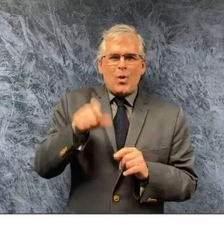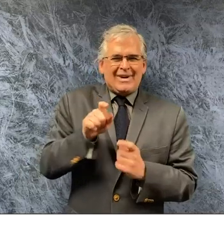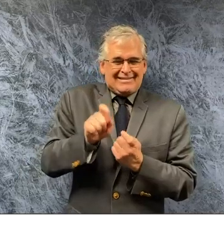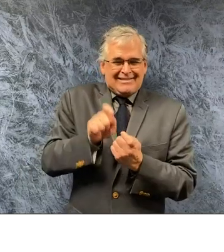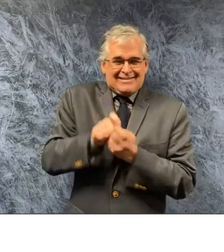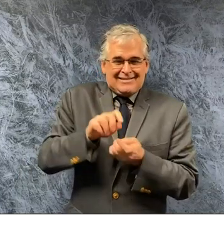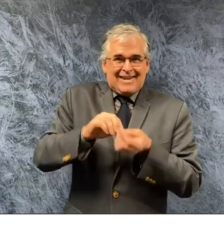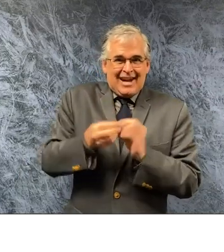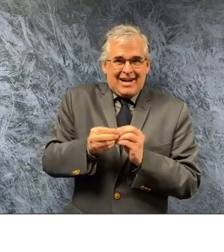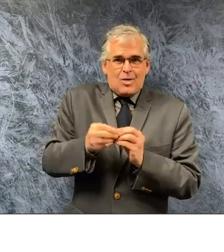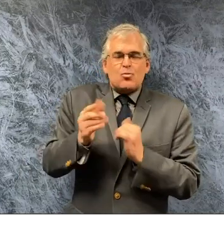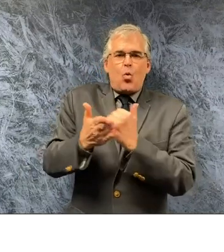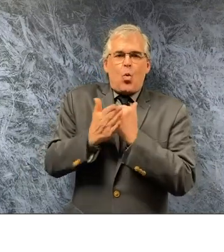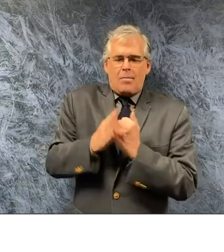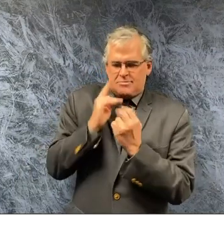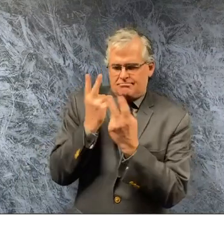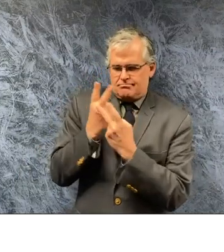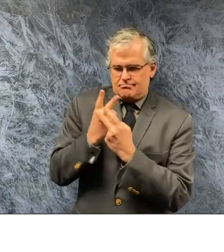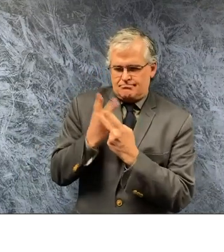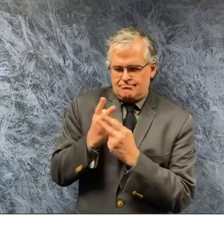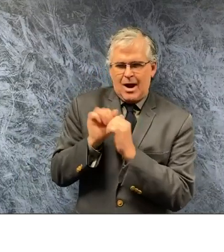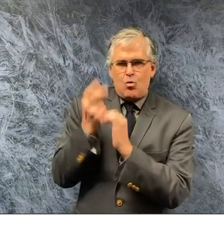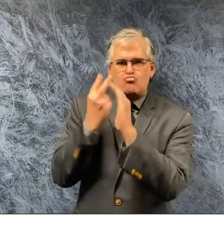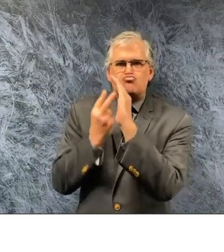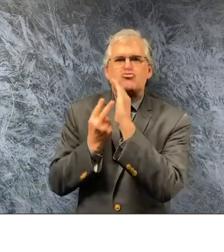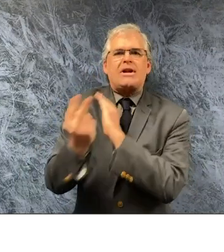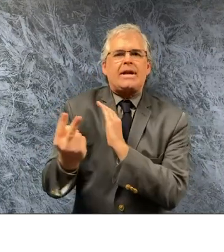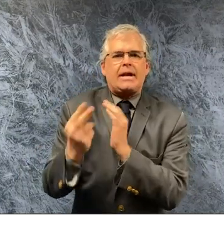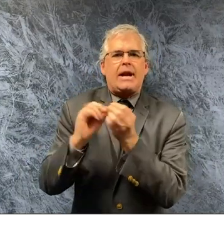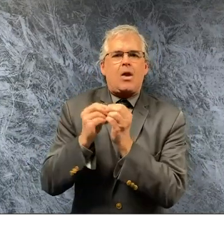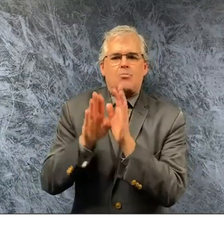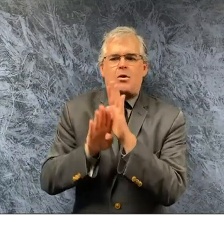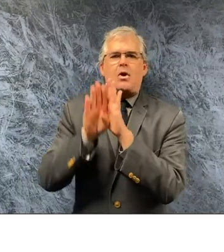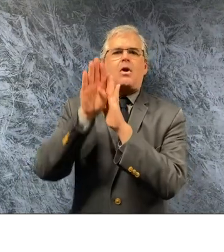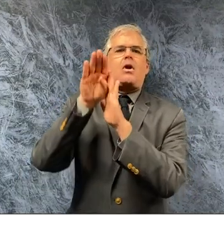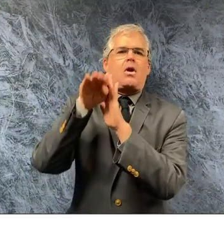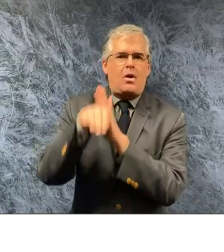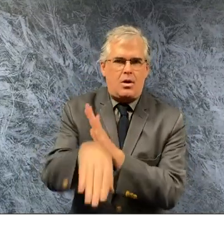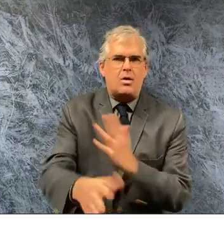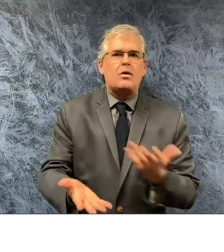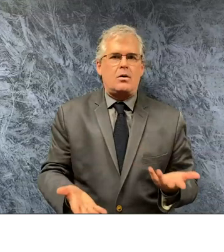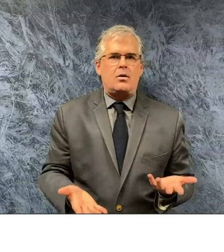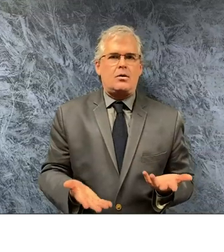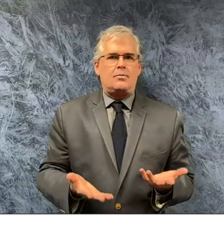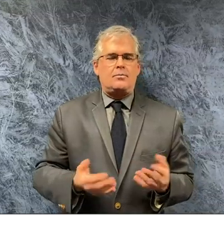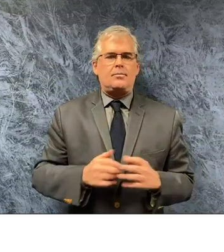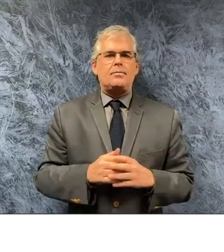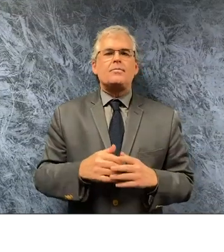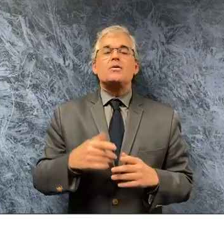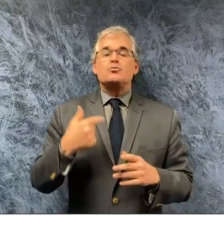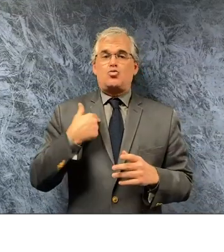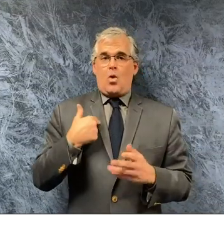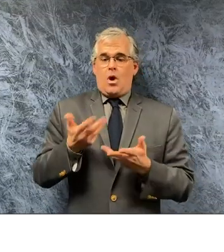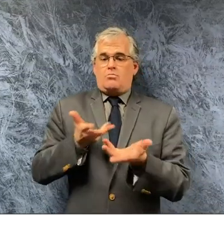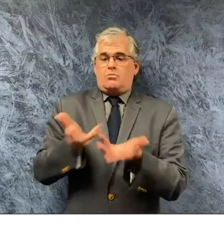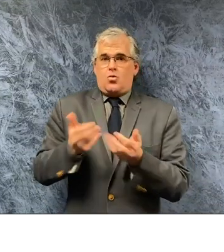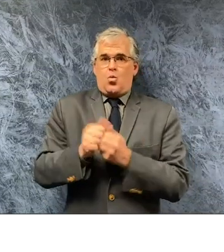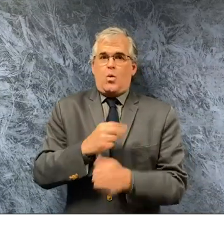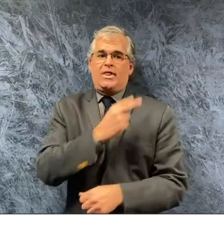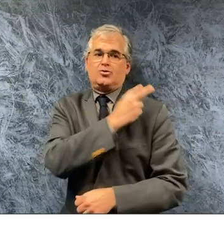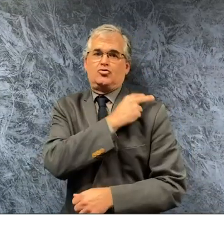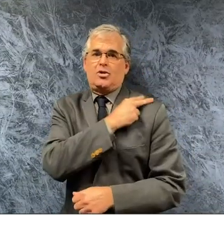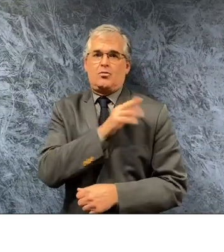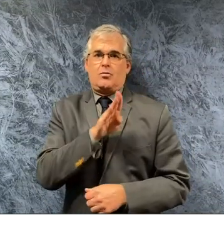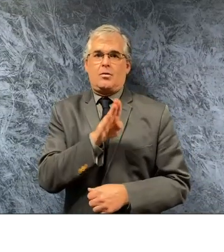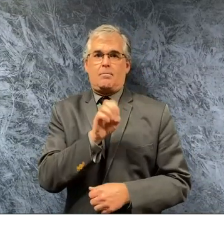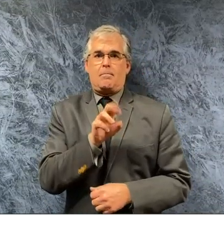reported and it really makes the model less effective so we're working with uh general barry and both